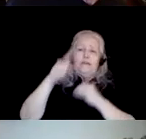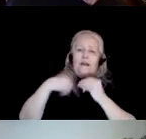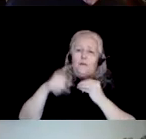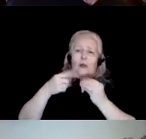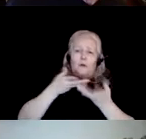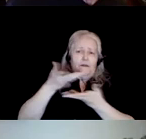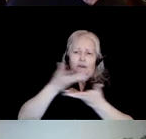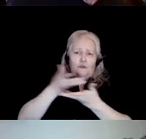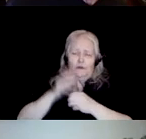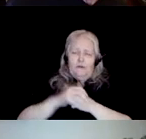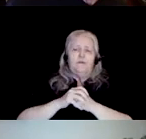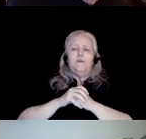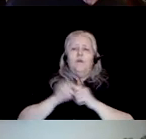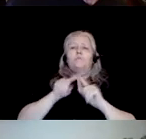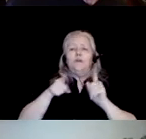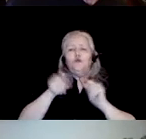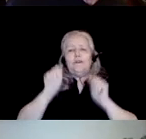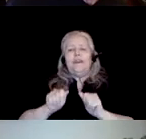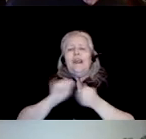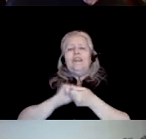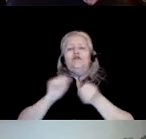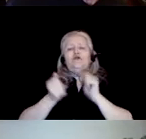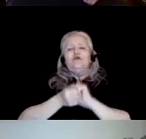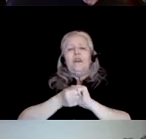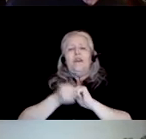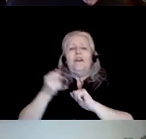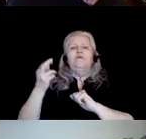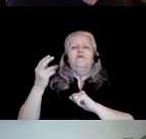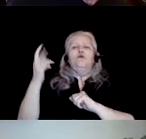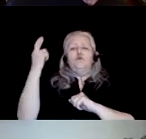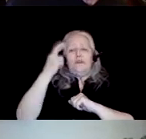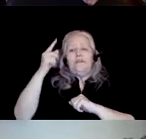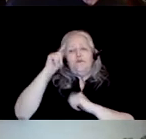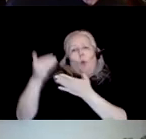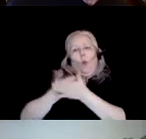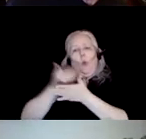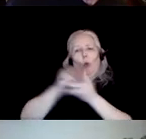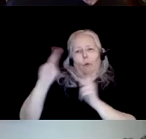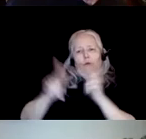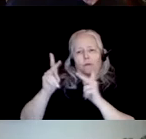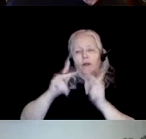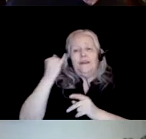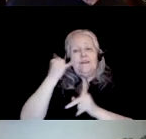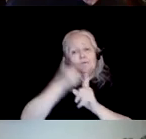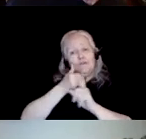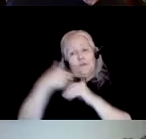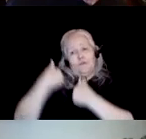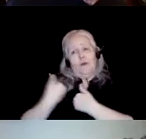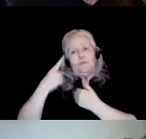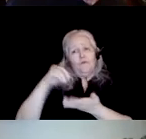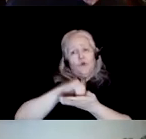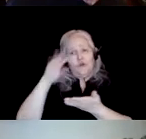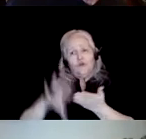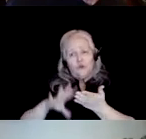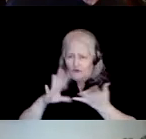can do is you can change the incentives for people coming up behind you. If you're in charge of students, you can make part